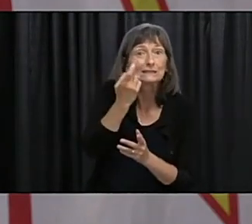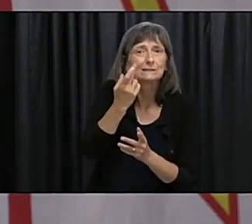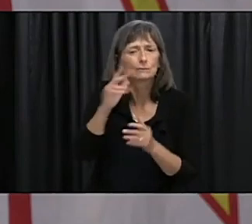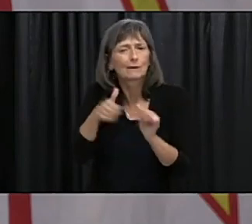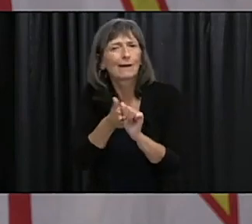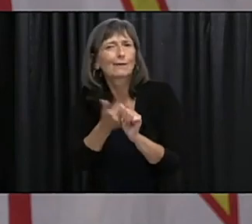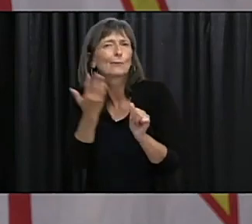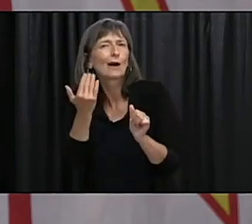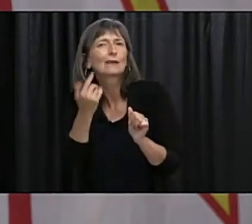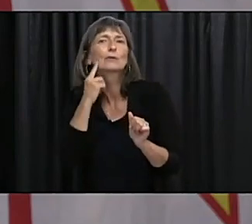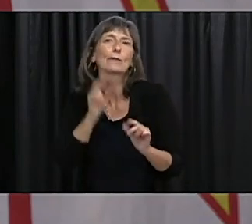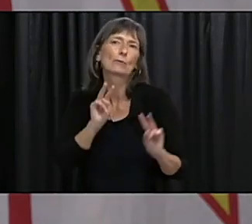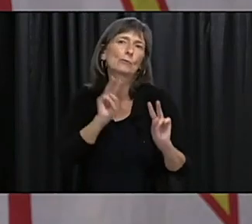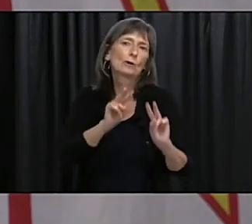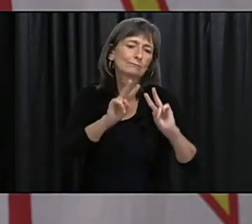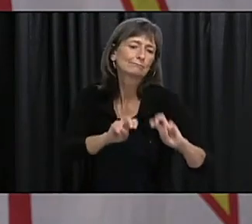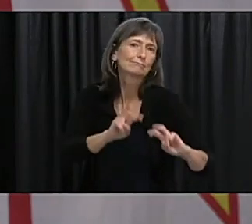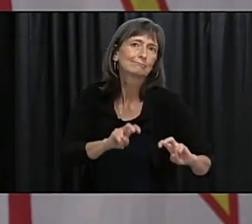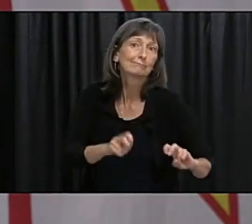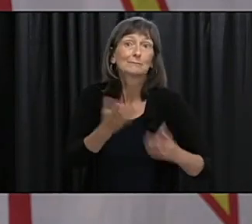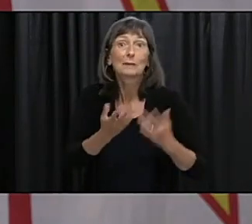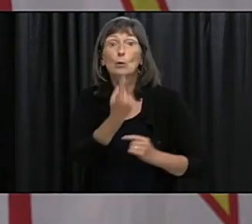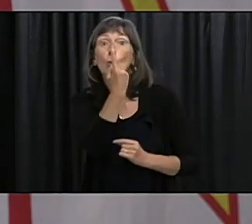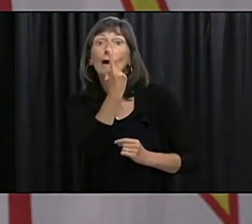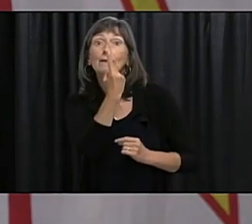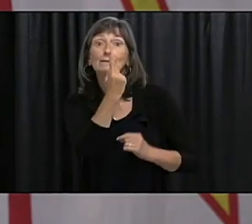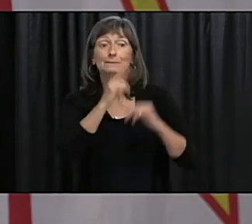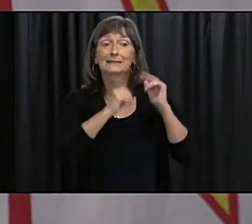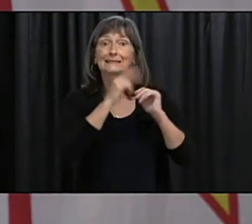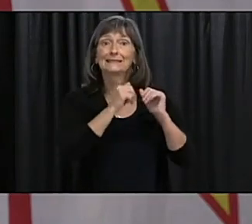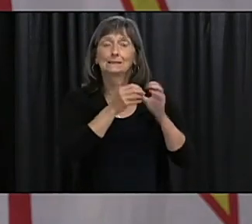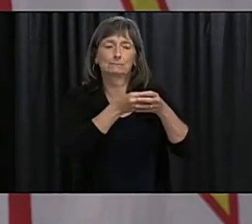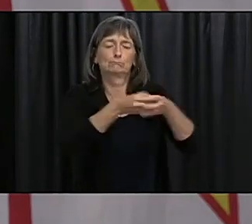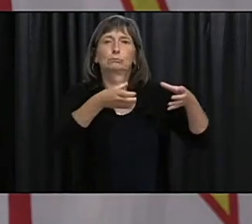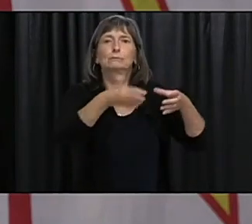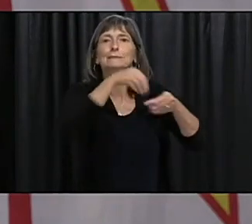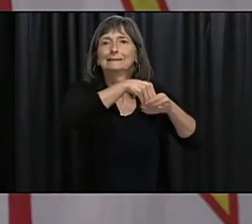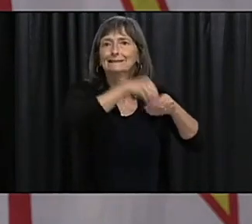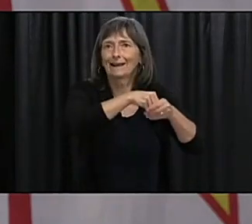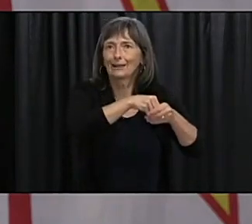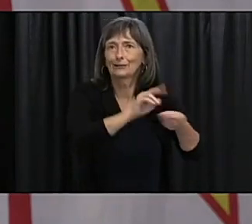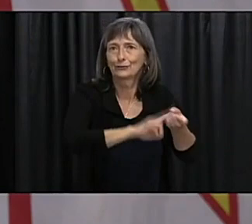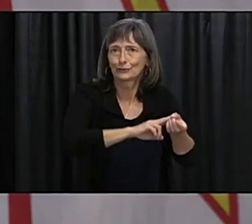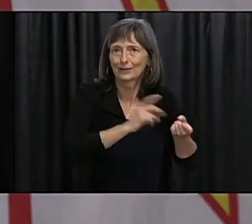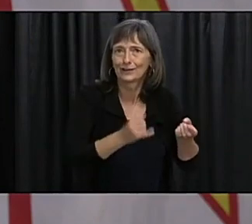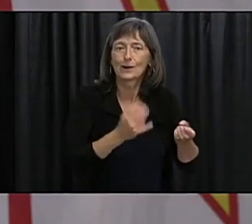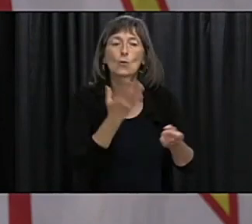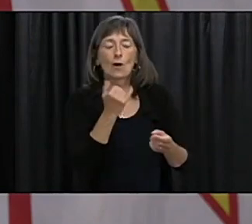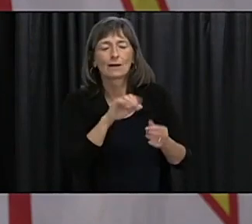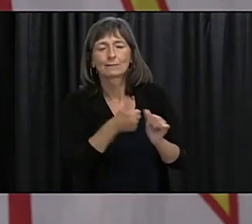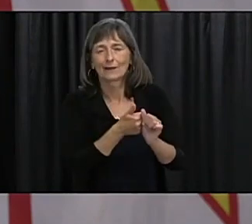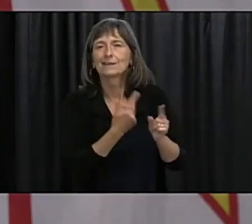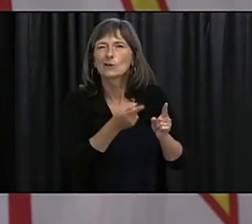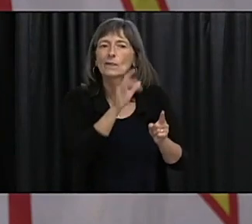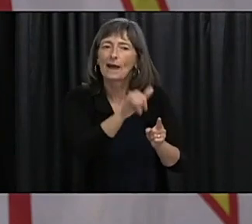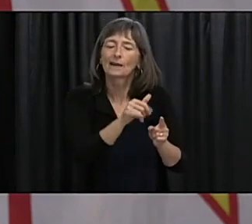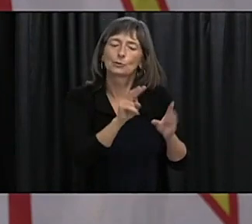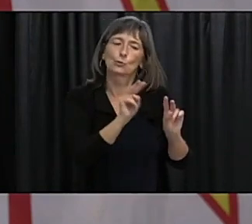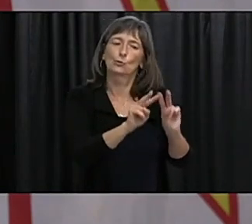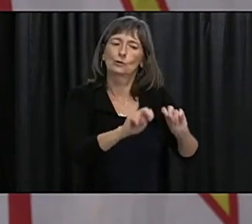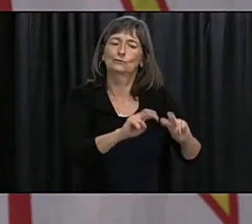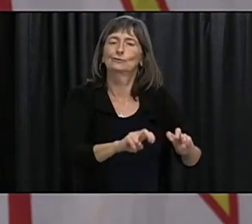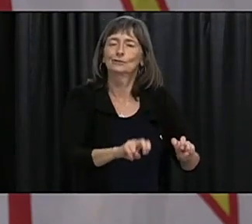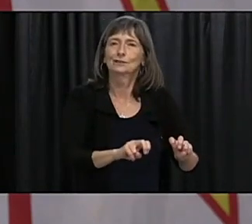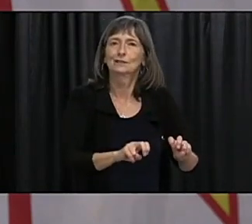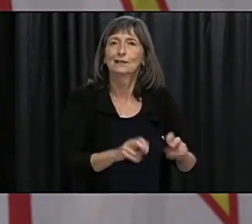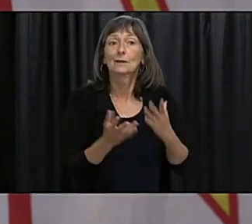area or in a particular facility for example that is then very quickly shut down and so while you might see